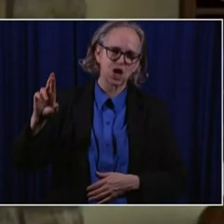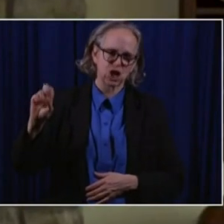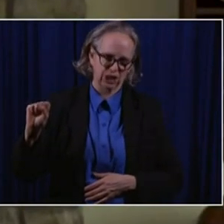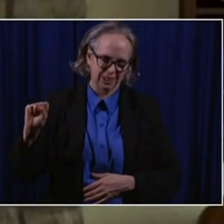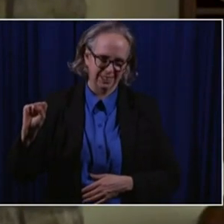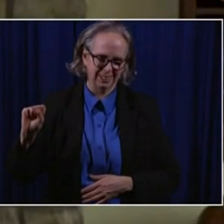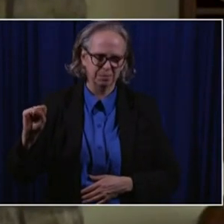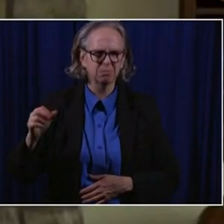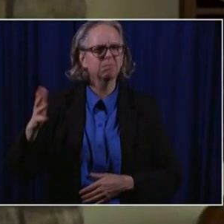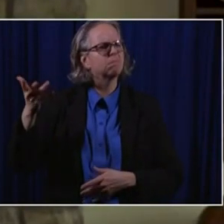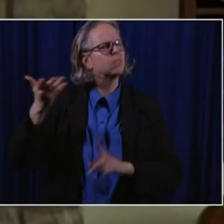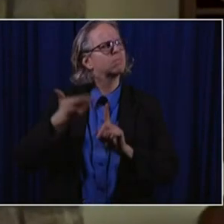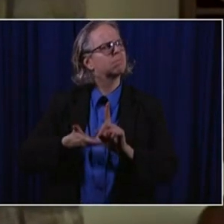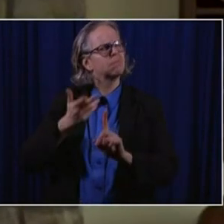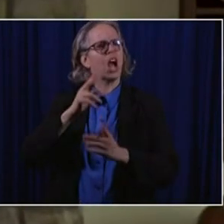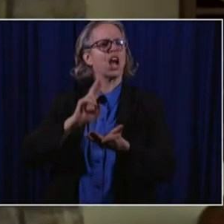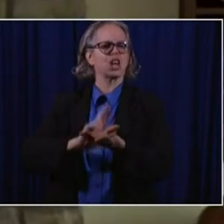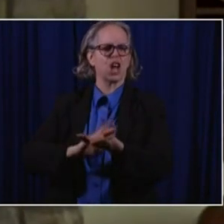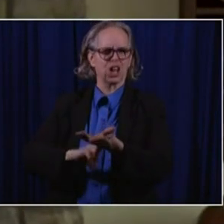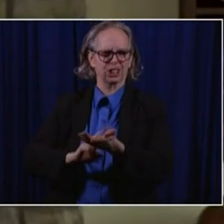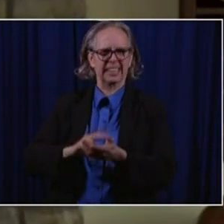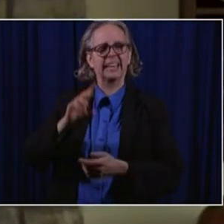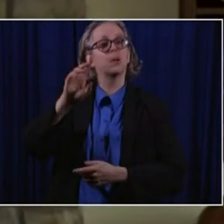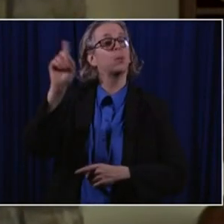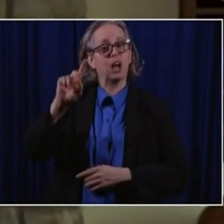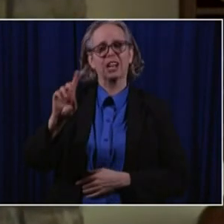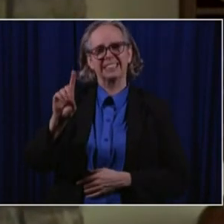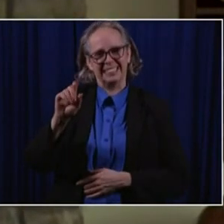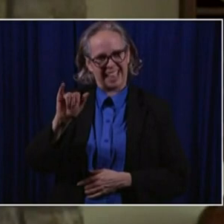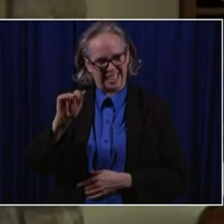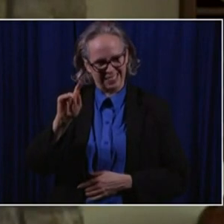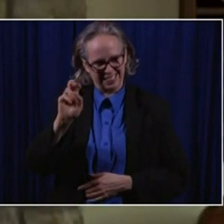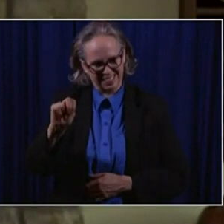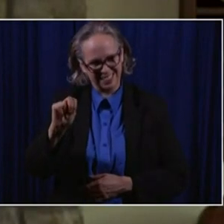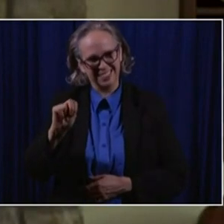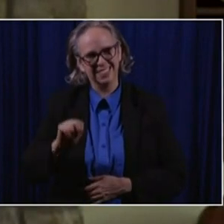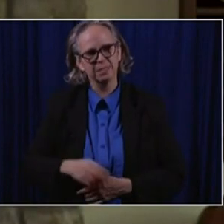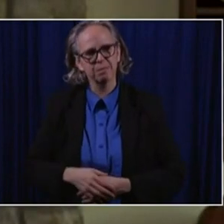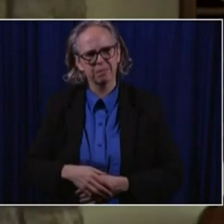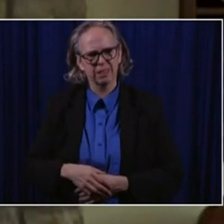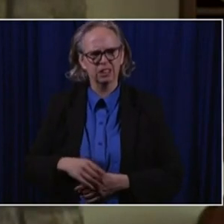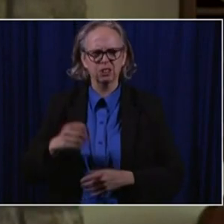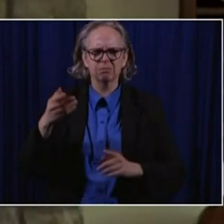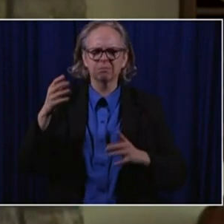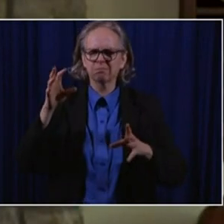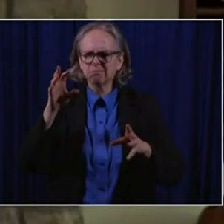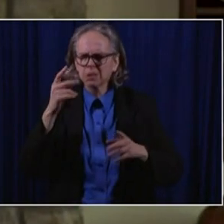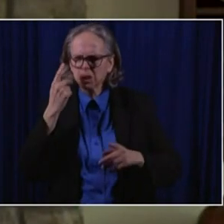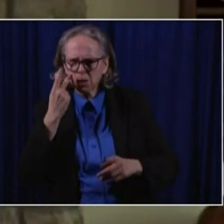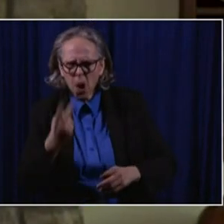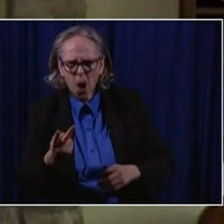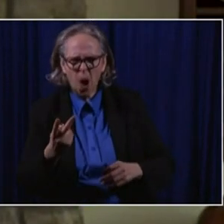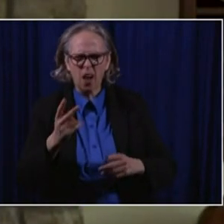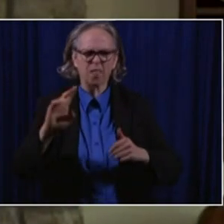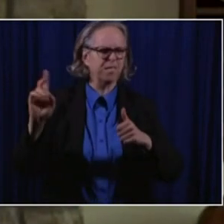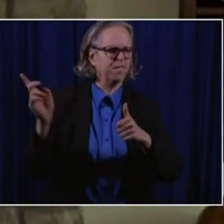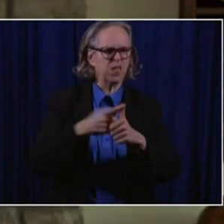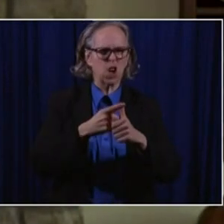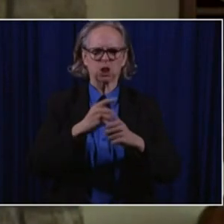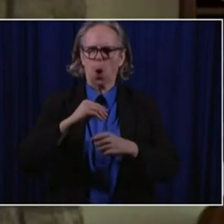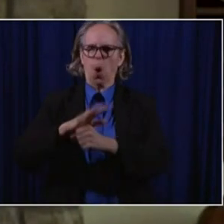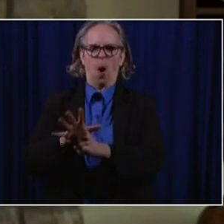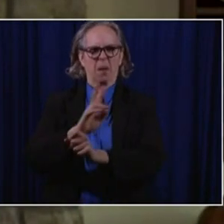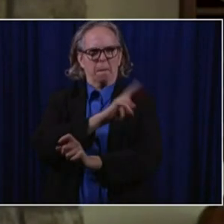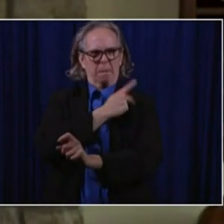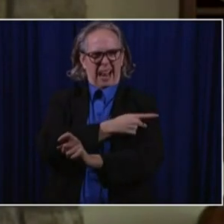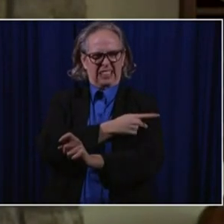part of premier health. She was there when the very first COVID patient came in, in, in March. Uh, she's still caring for patients on an all COVID